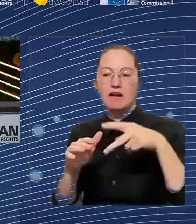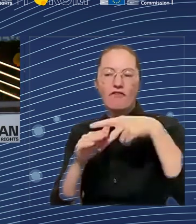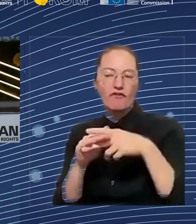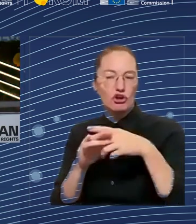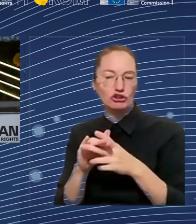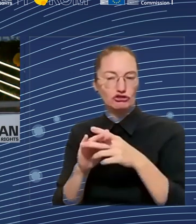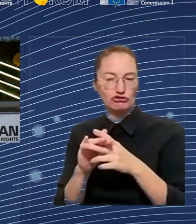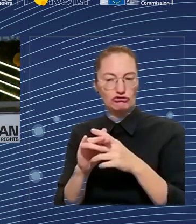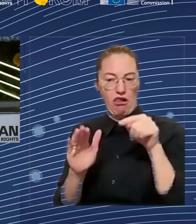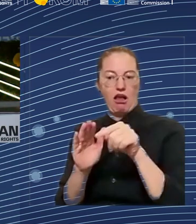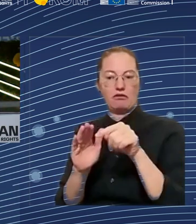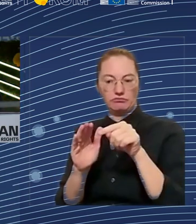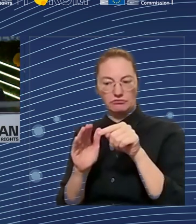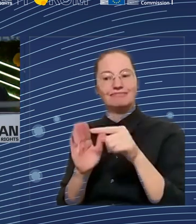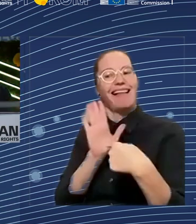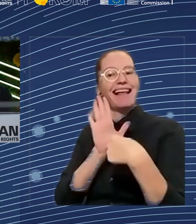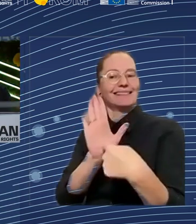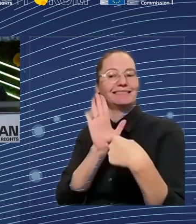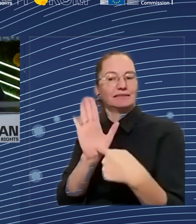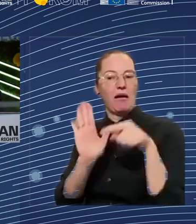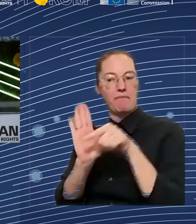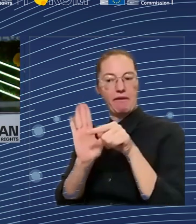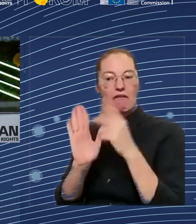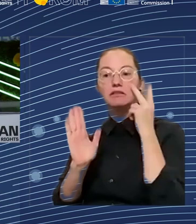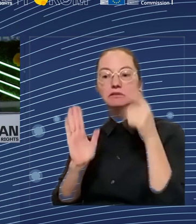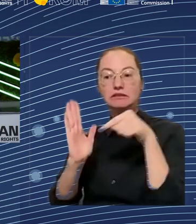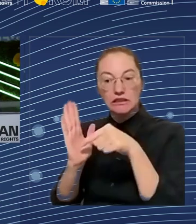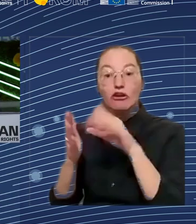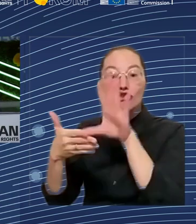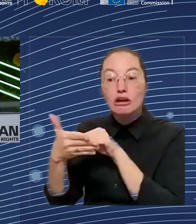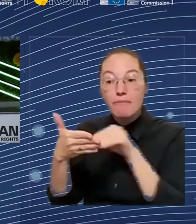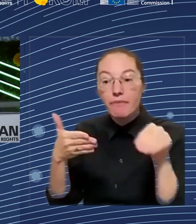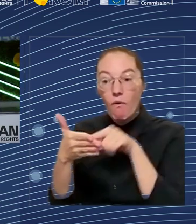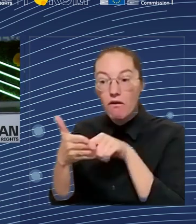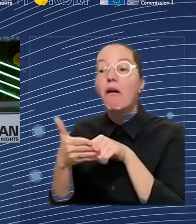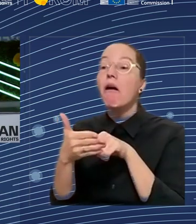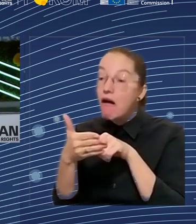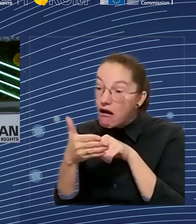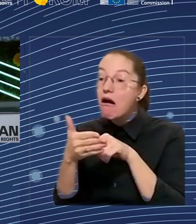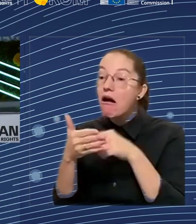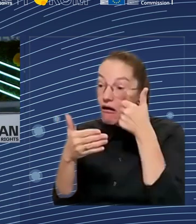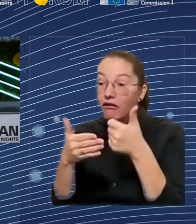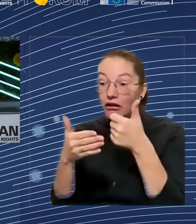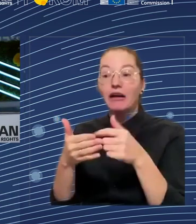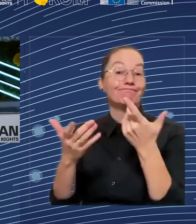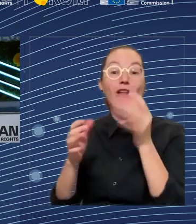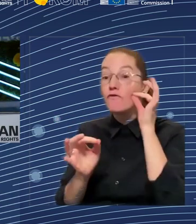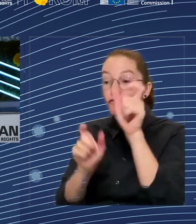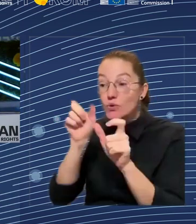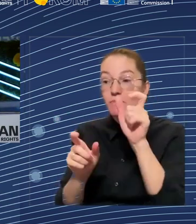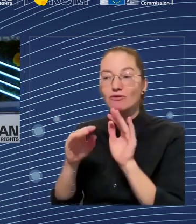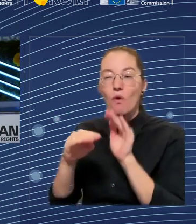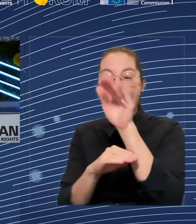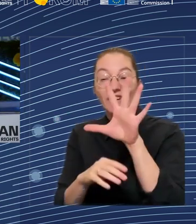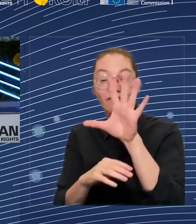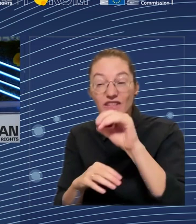specific policies for specific groups. And I think that improves the evidence base for policymakers to be more targeted